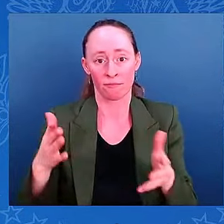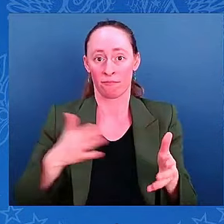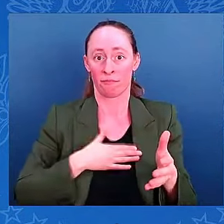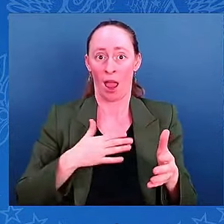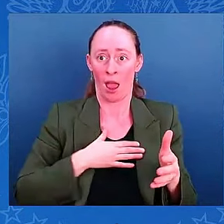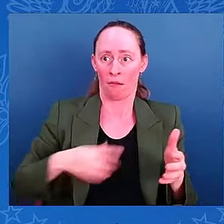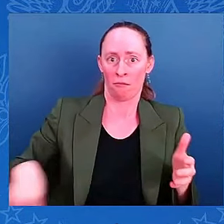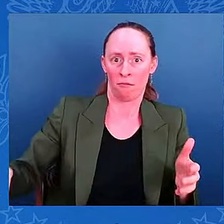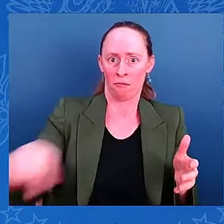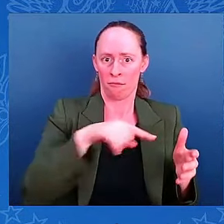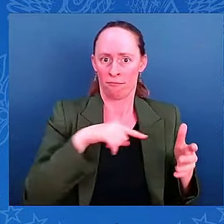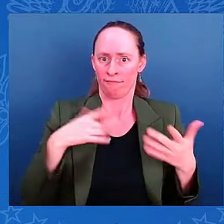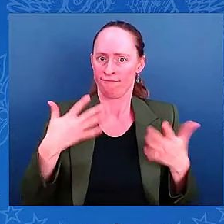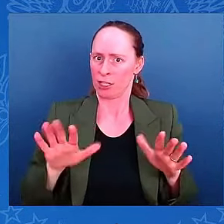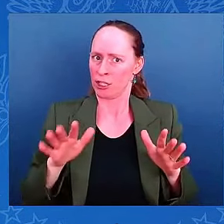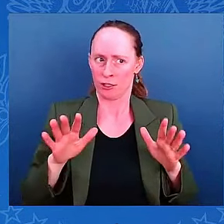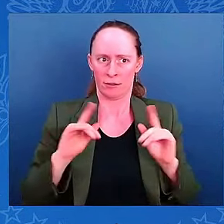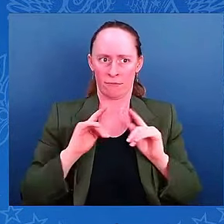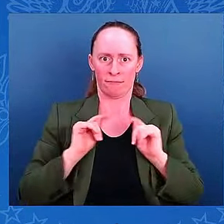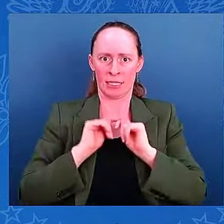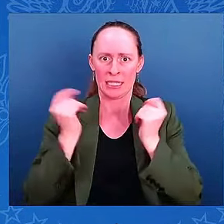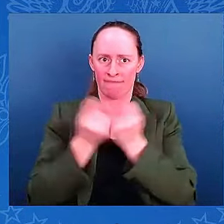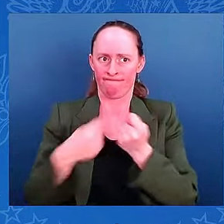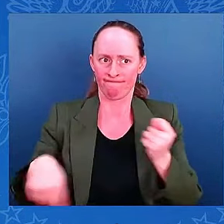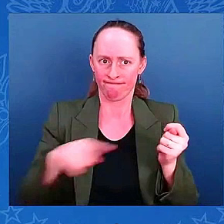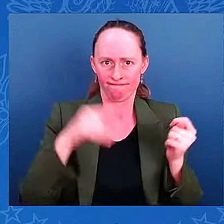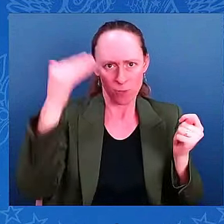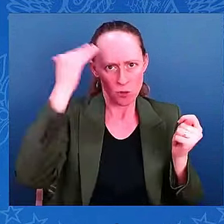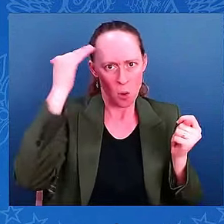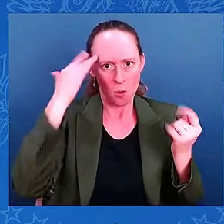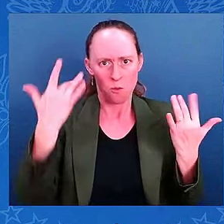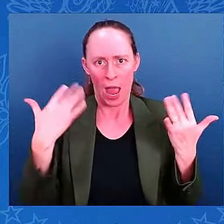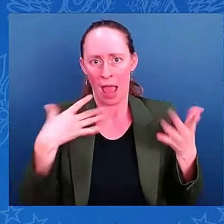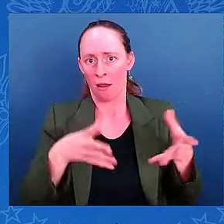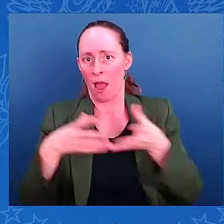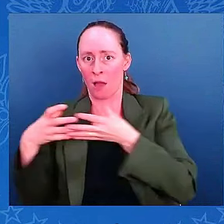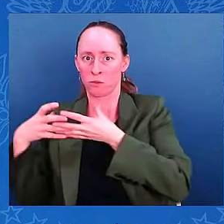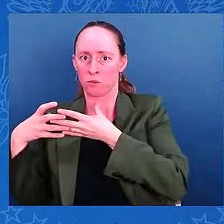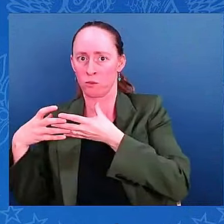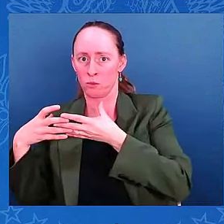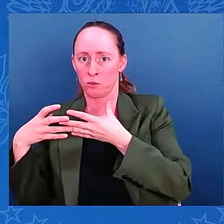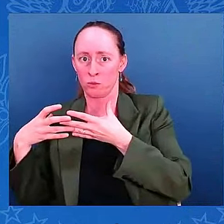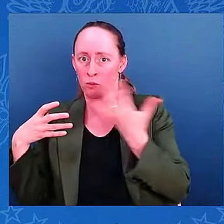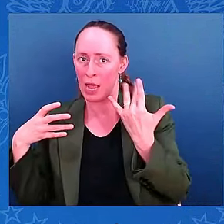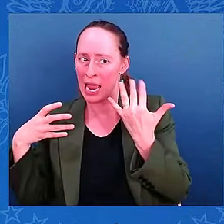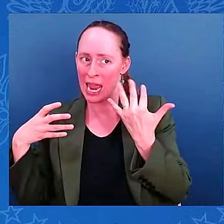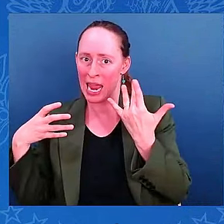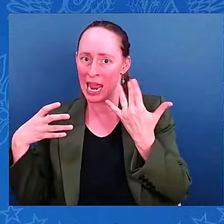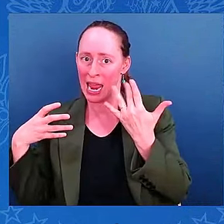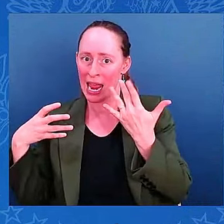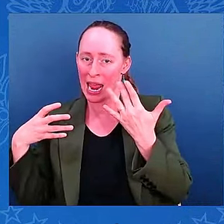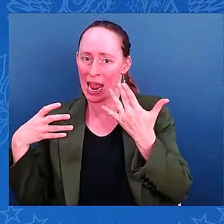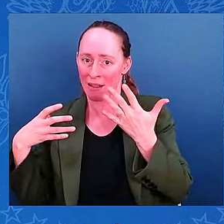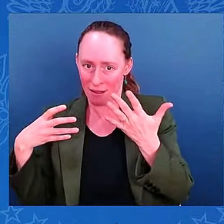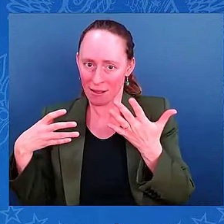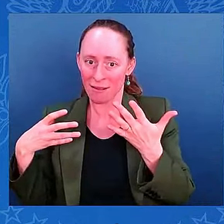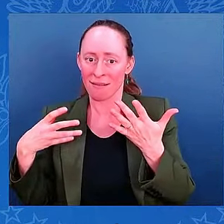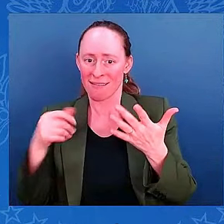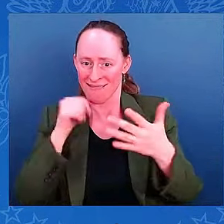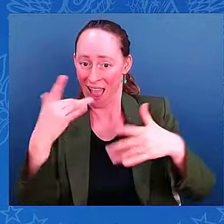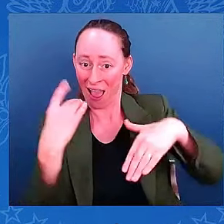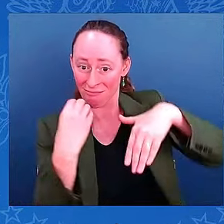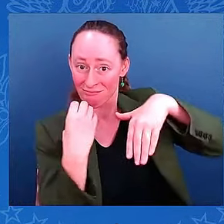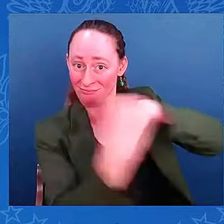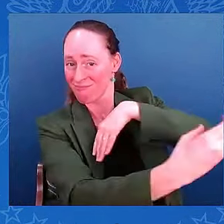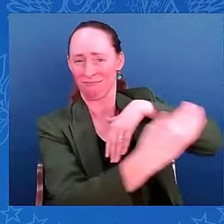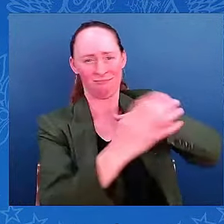my first responders have moved out of harm's way and are not in the path of storm. They are ready for immediate reconstitution into the